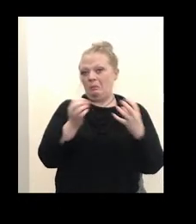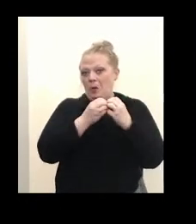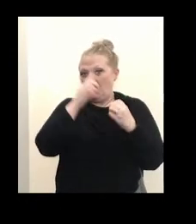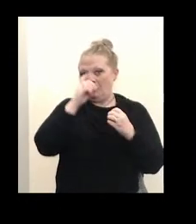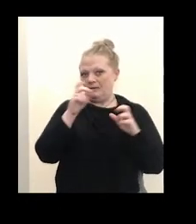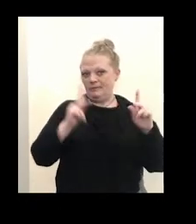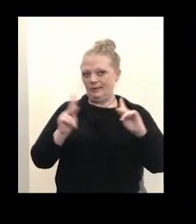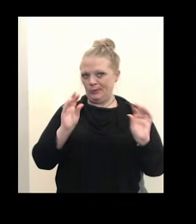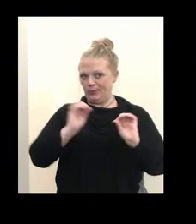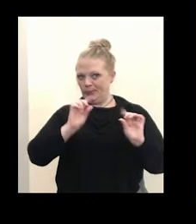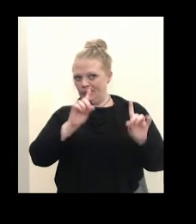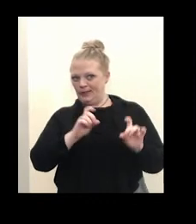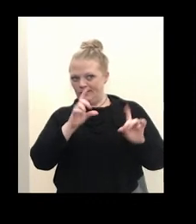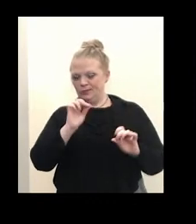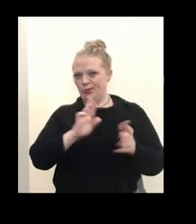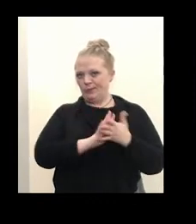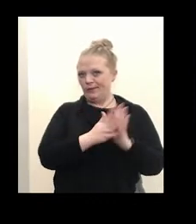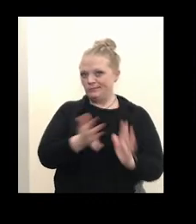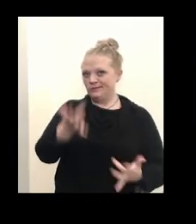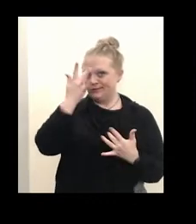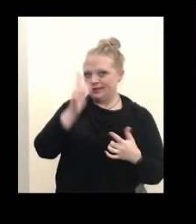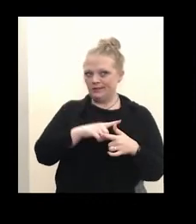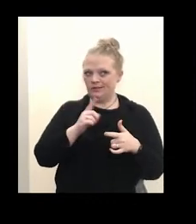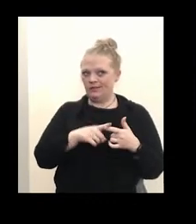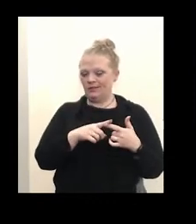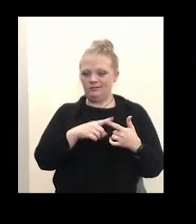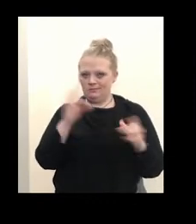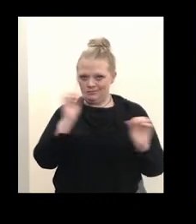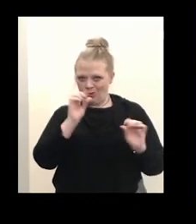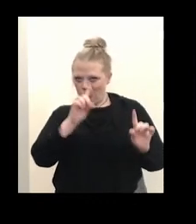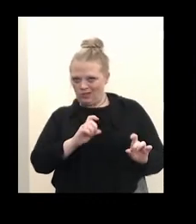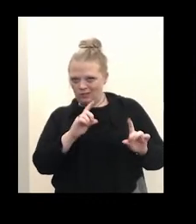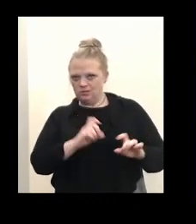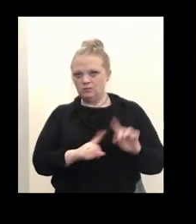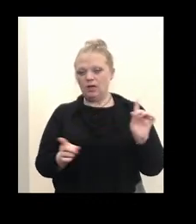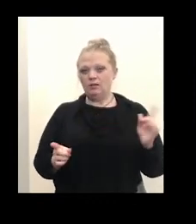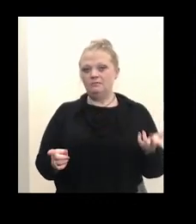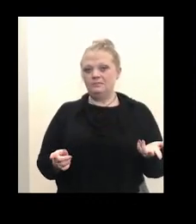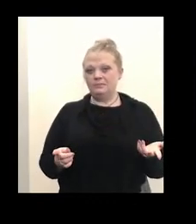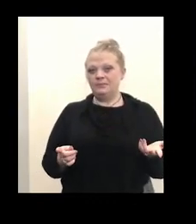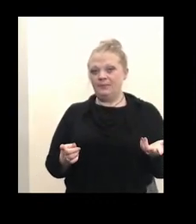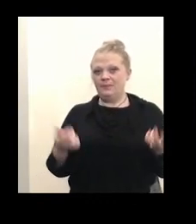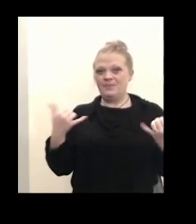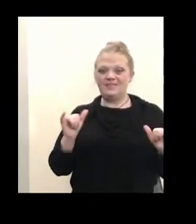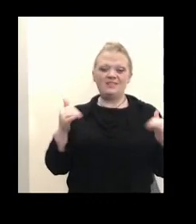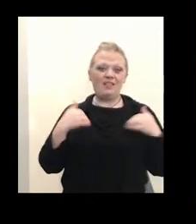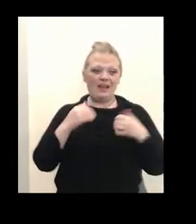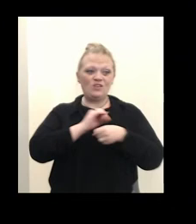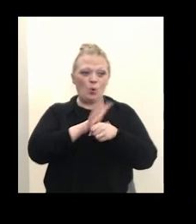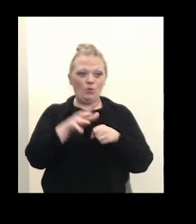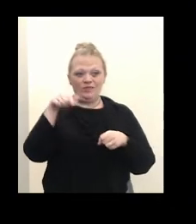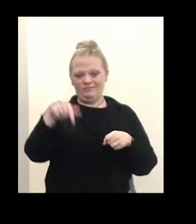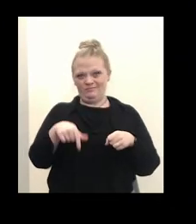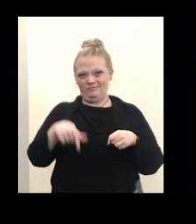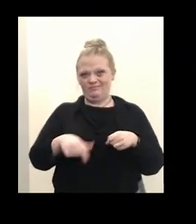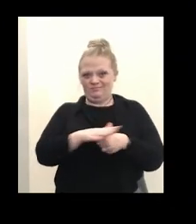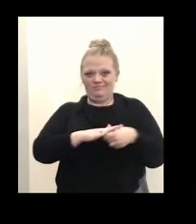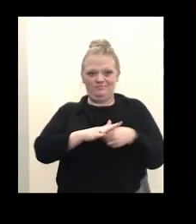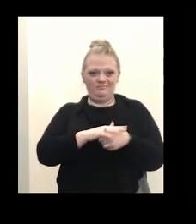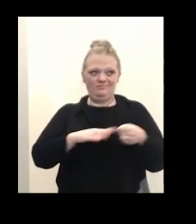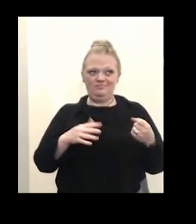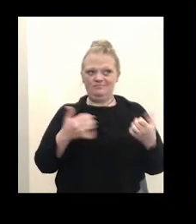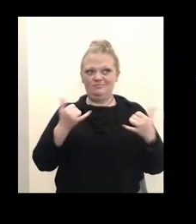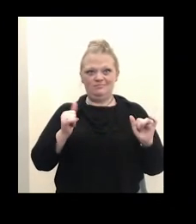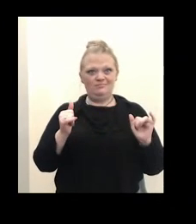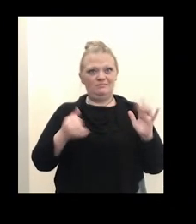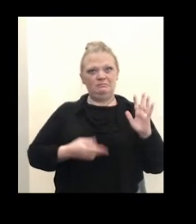or who got sick and just never got tested. But we still have COVID in our area. It's still in the very high rate, though